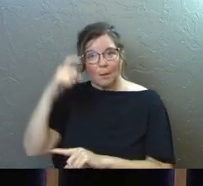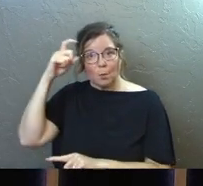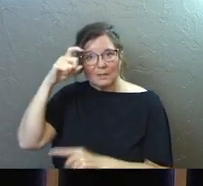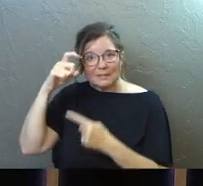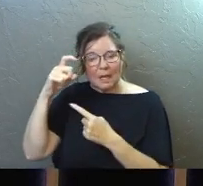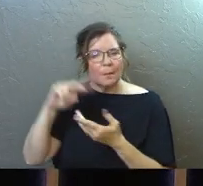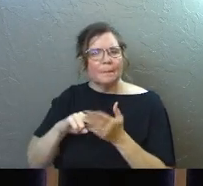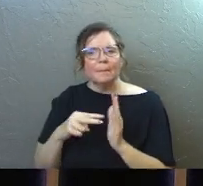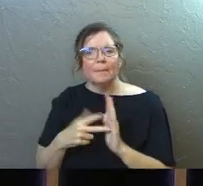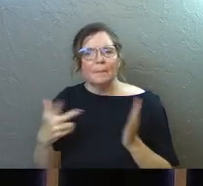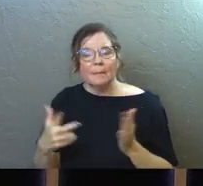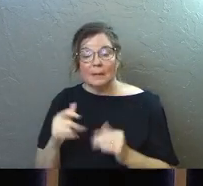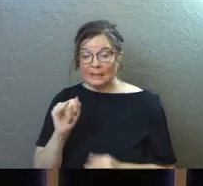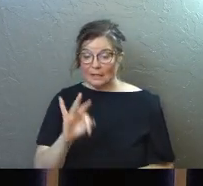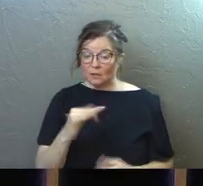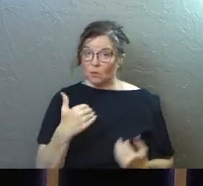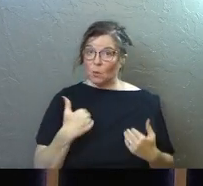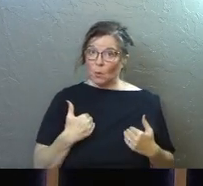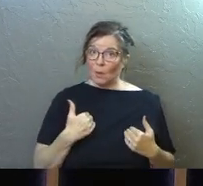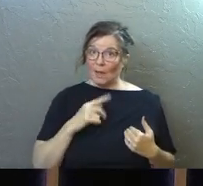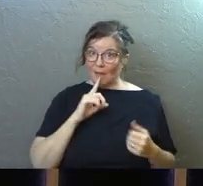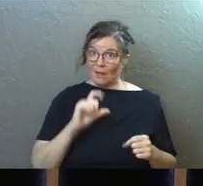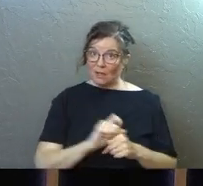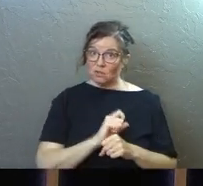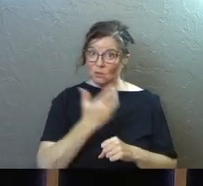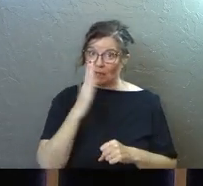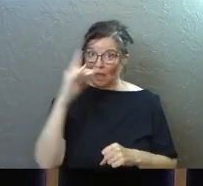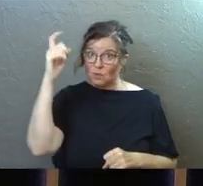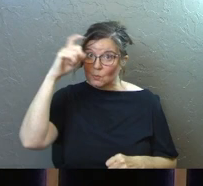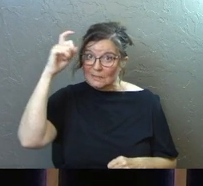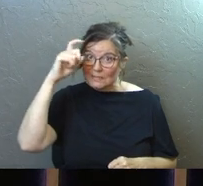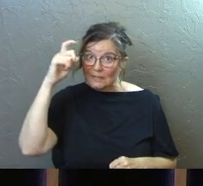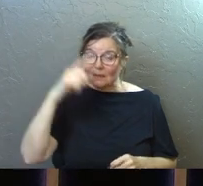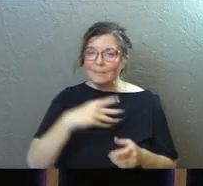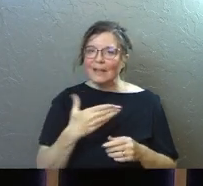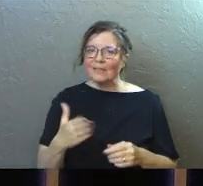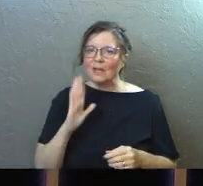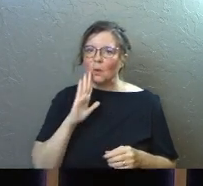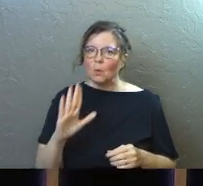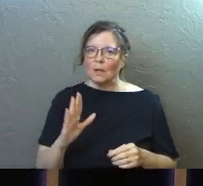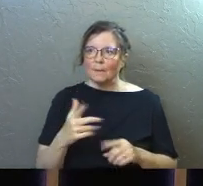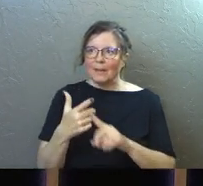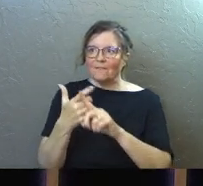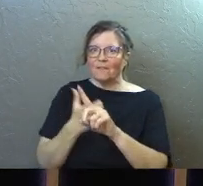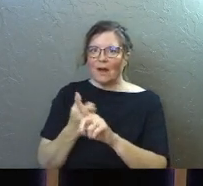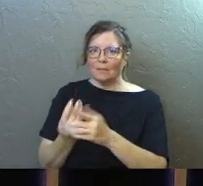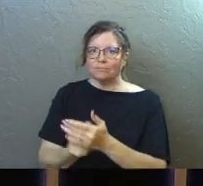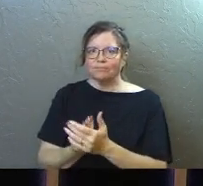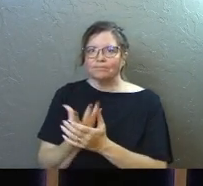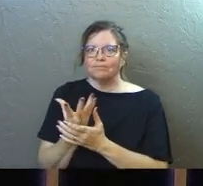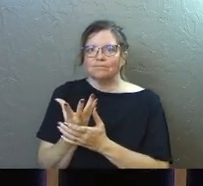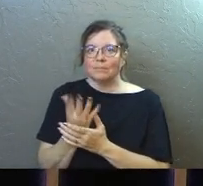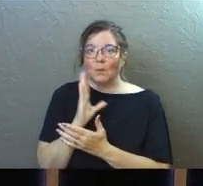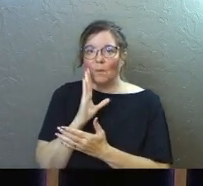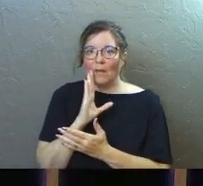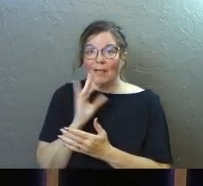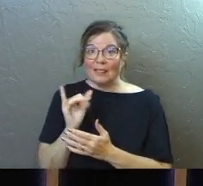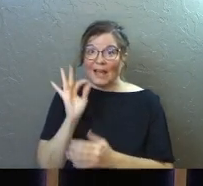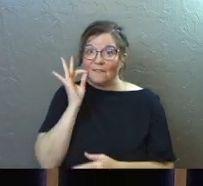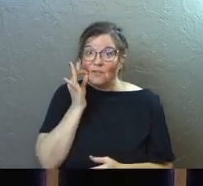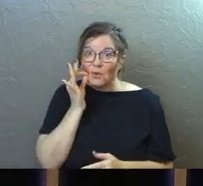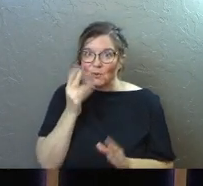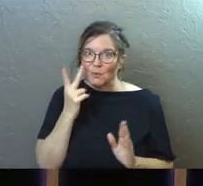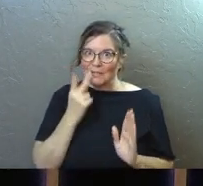from wisdom. What he's saying is, Hey, if you've got actually God's wisdom, then things will come from it. Like